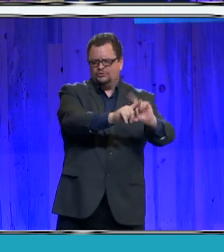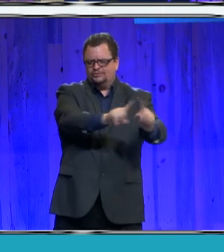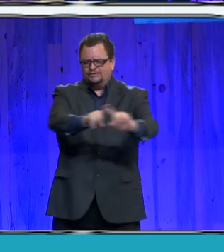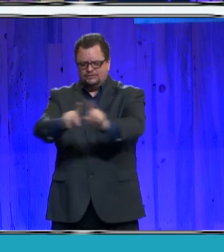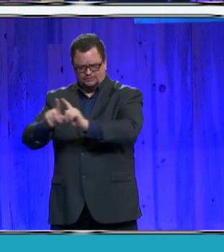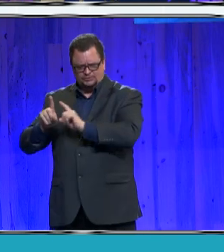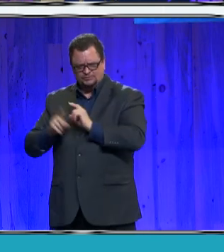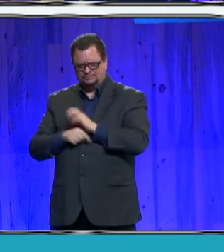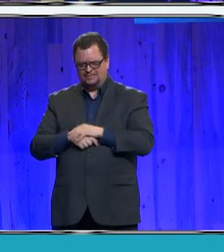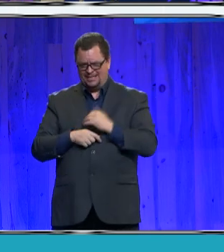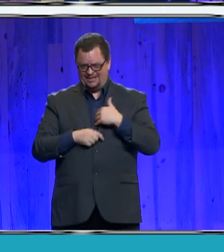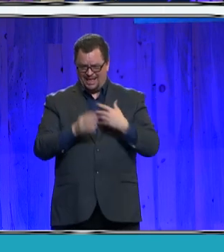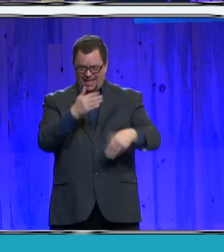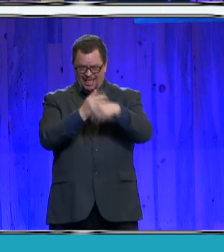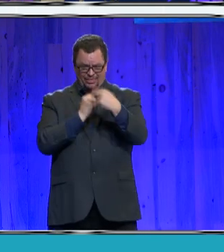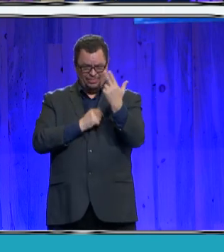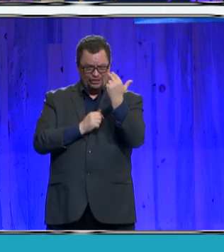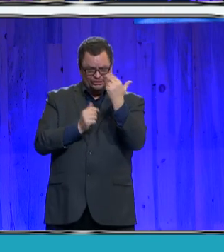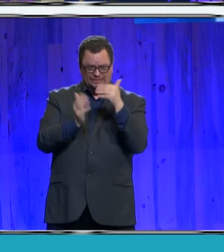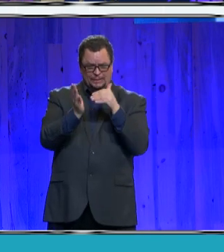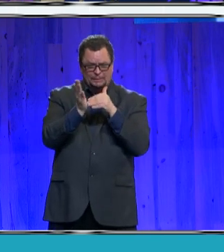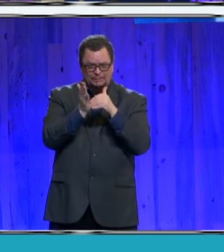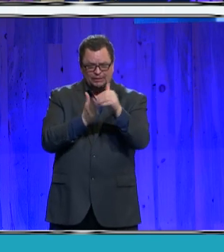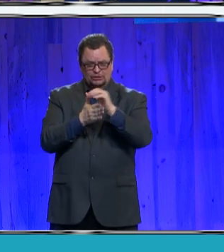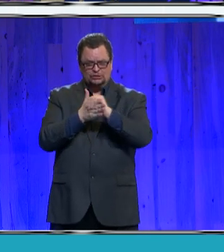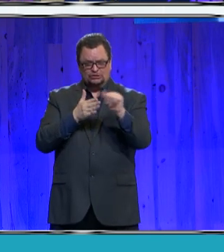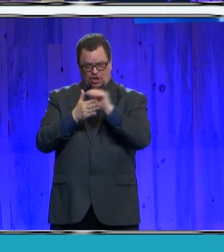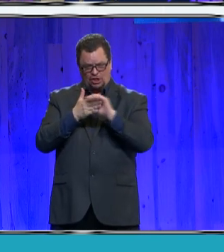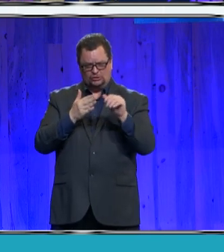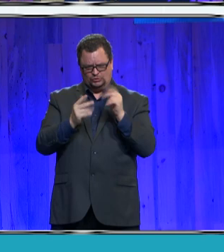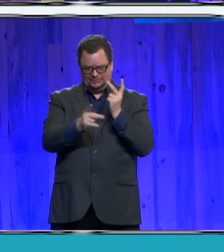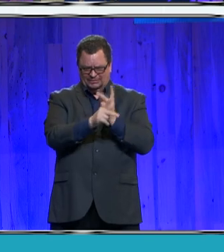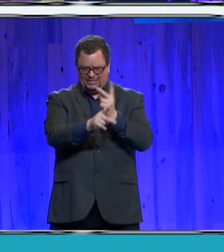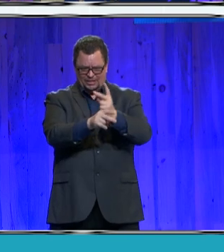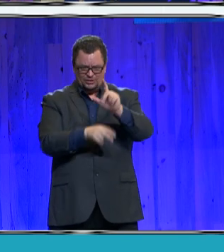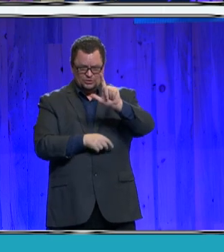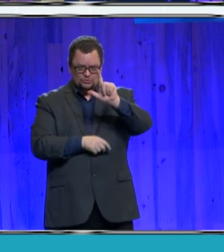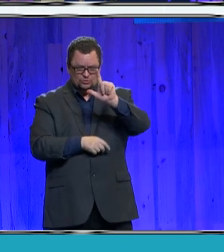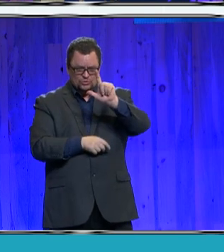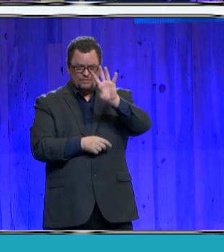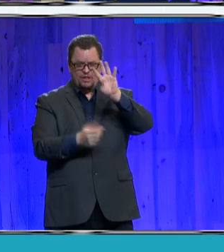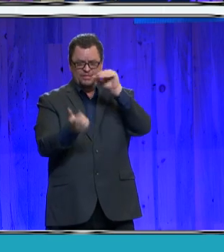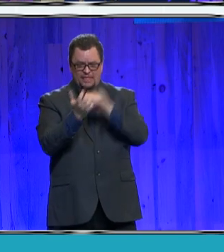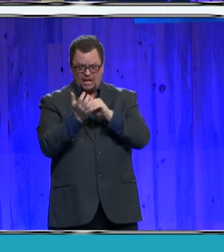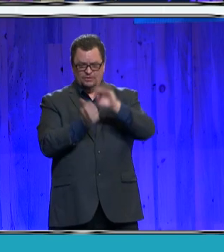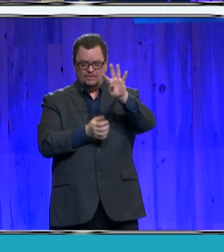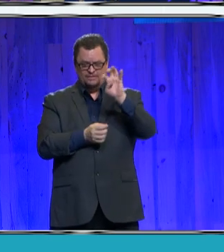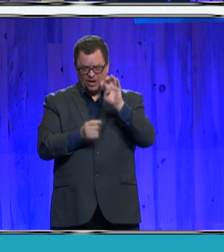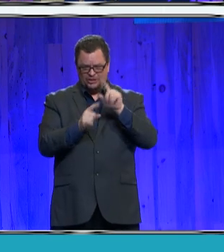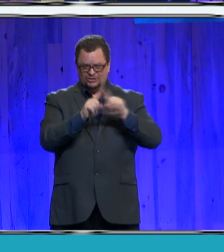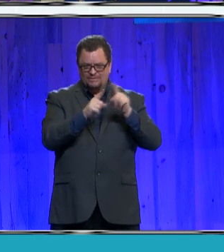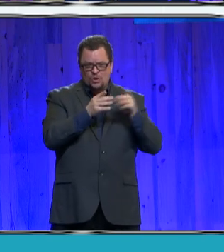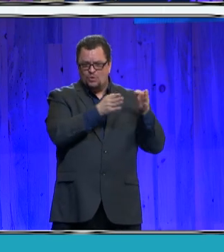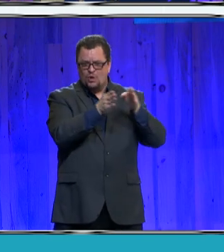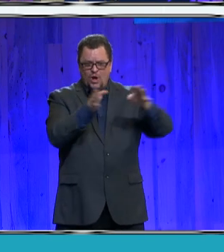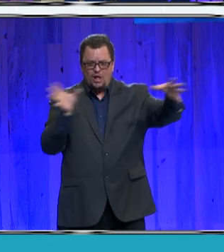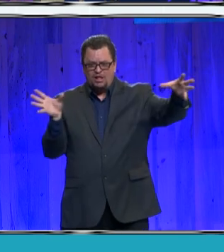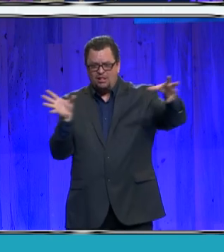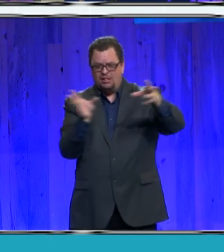to maintain more than 4,400 lane miles of roads and more than 260 bridges.